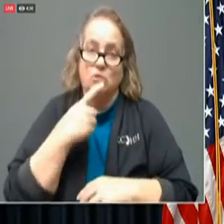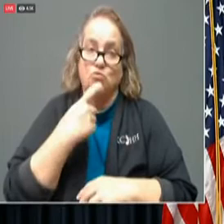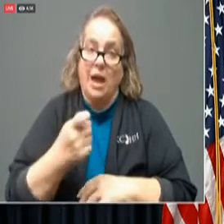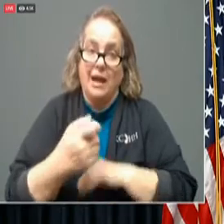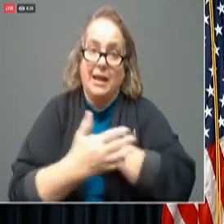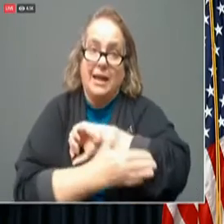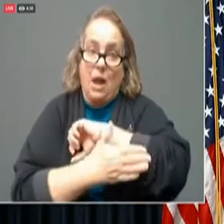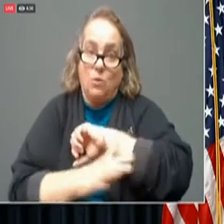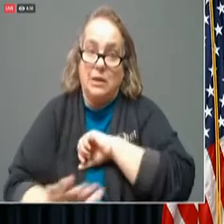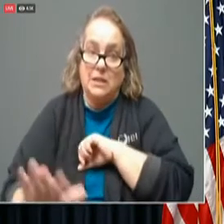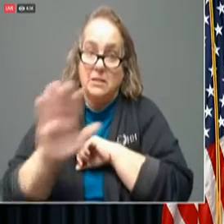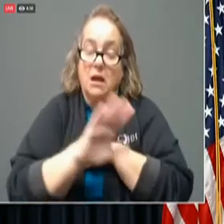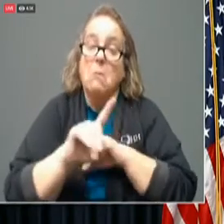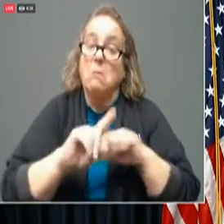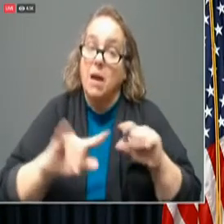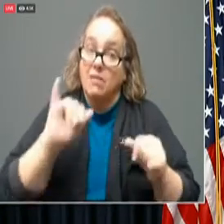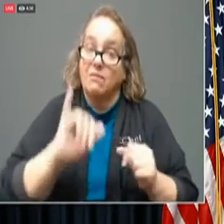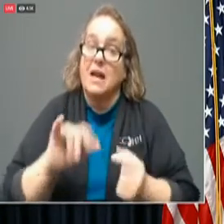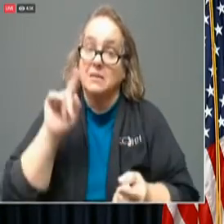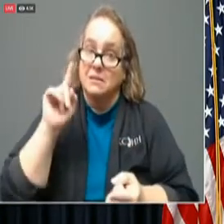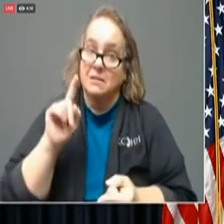continuing to to go down.